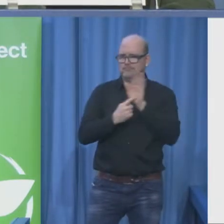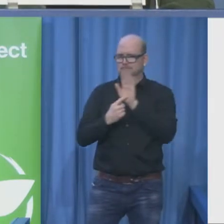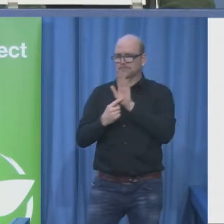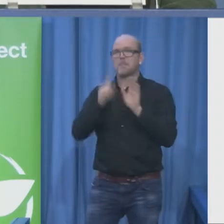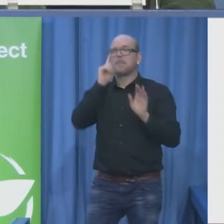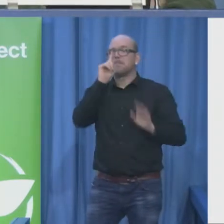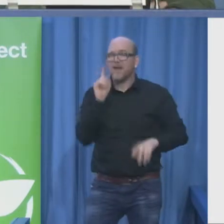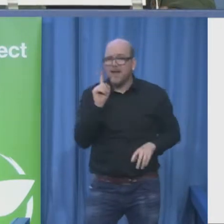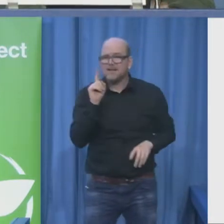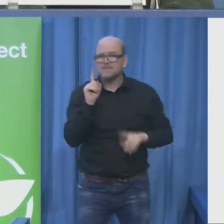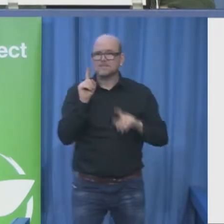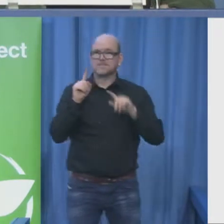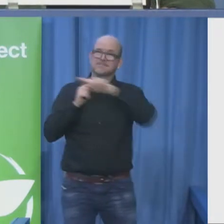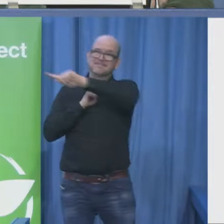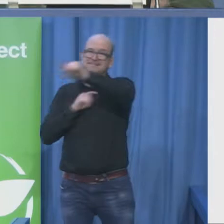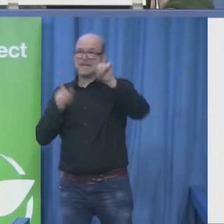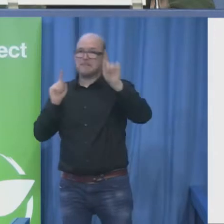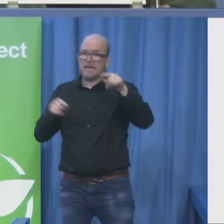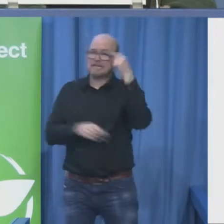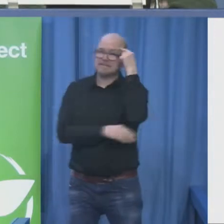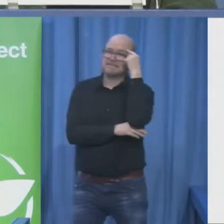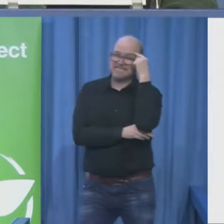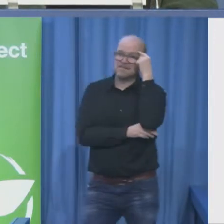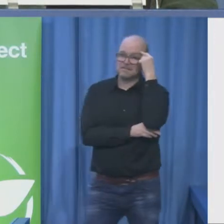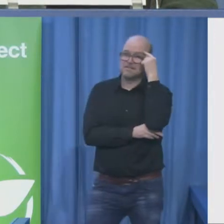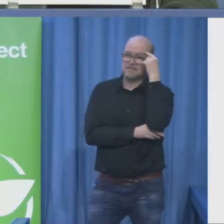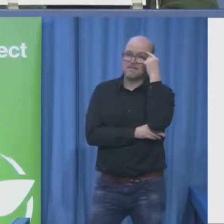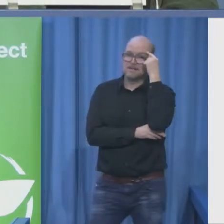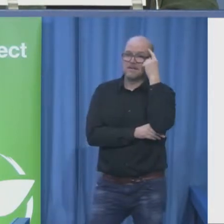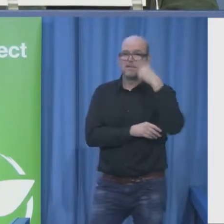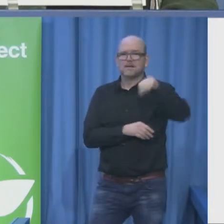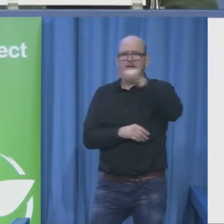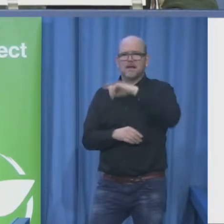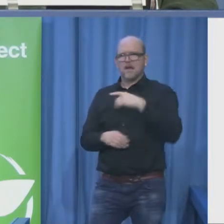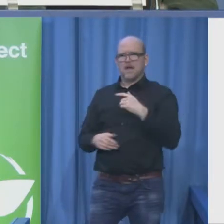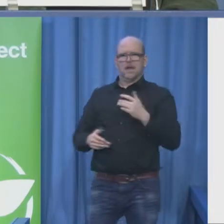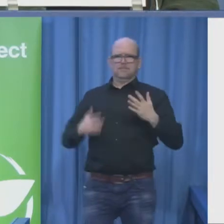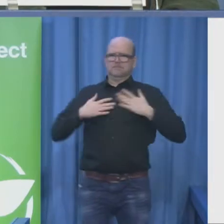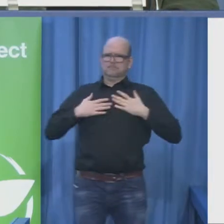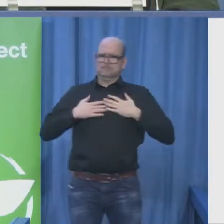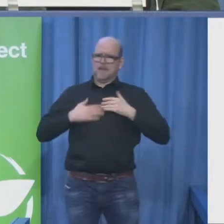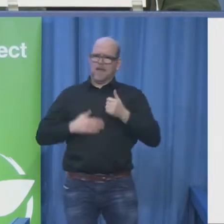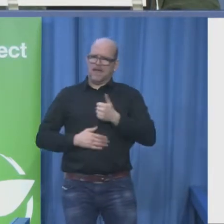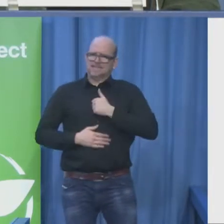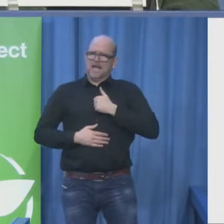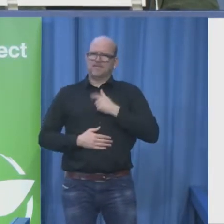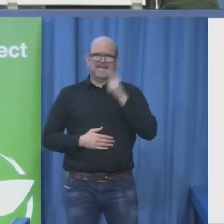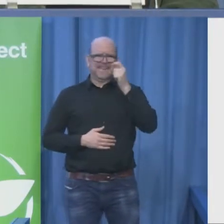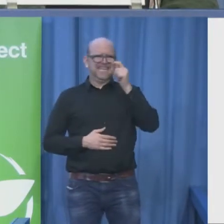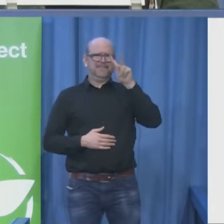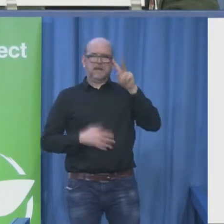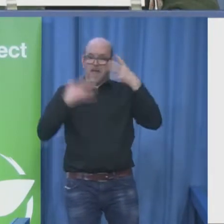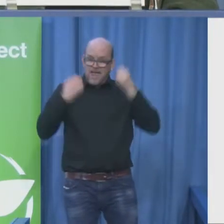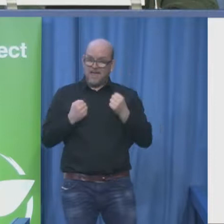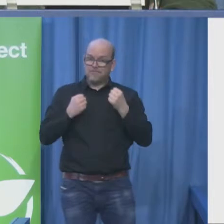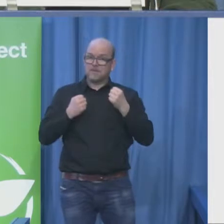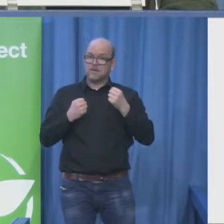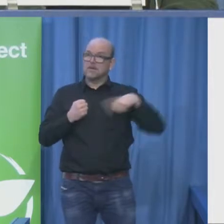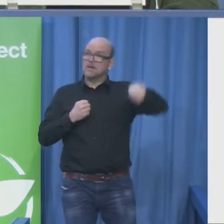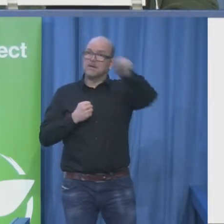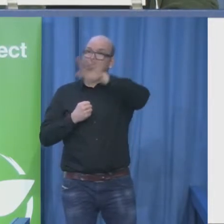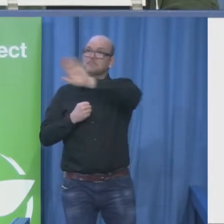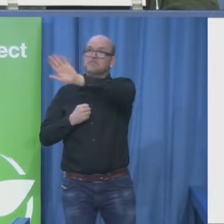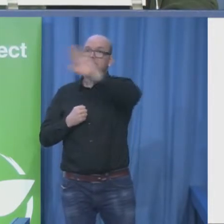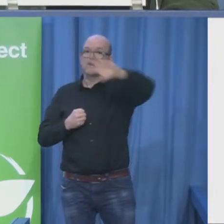are part of driving the speed of change that we need and i'd like to suggest perhaps because everybody loves telling project